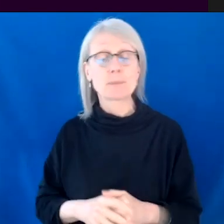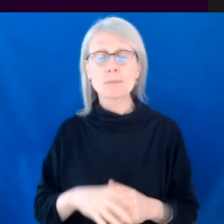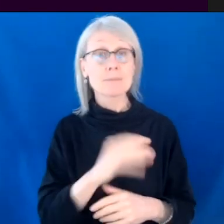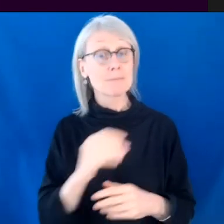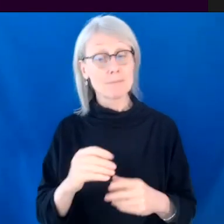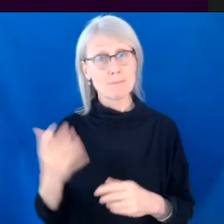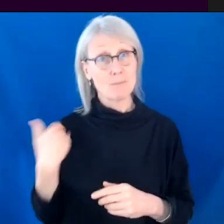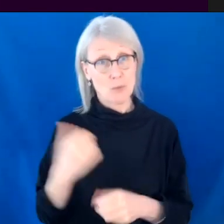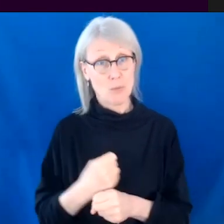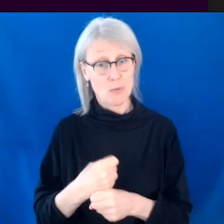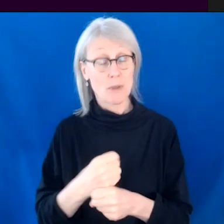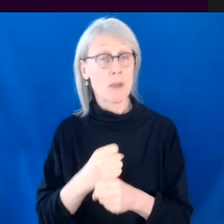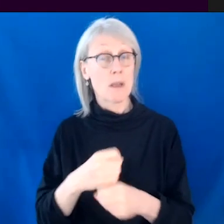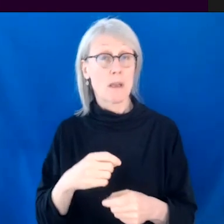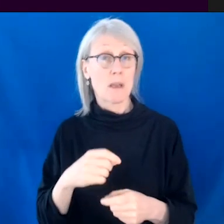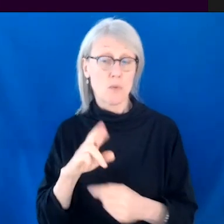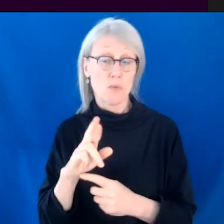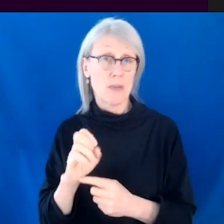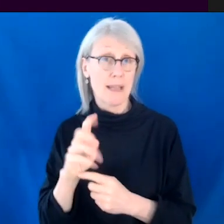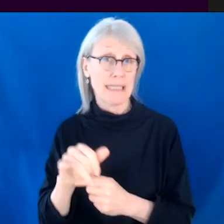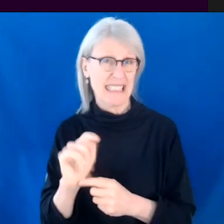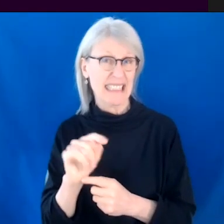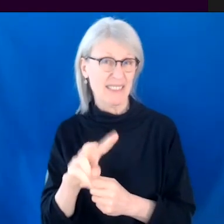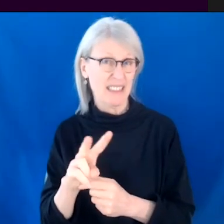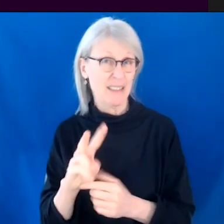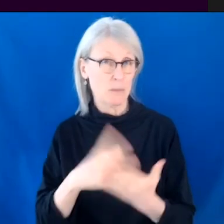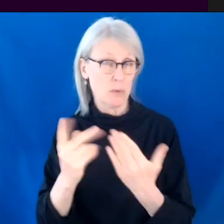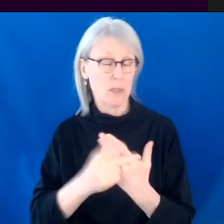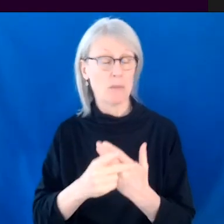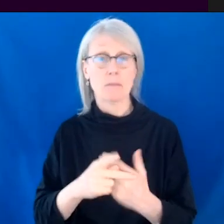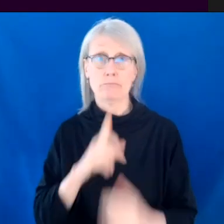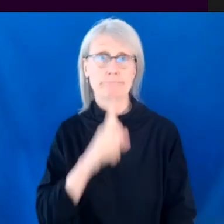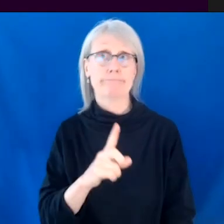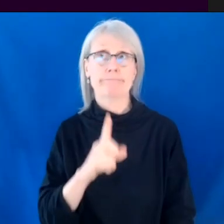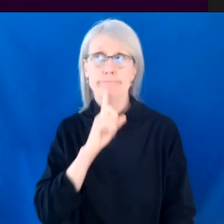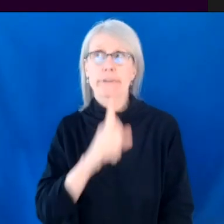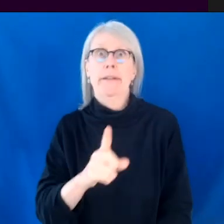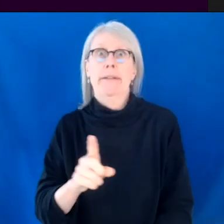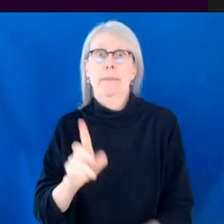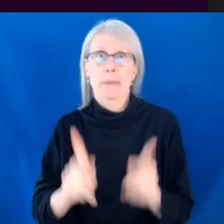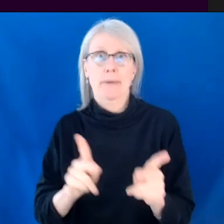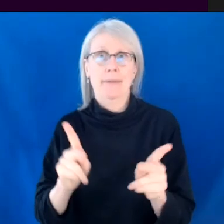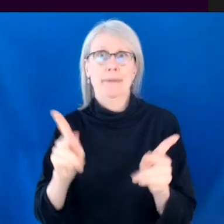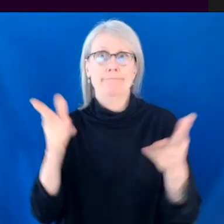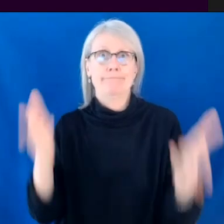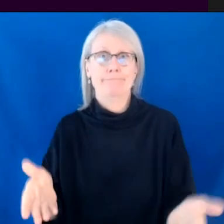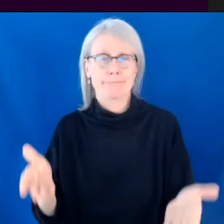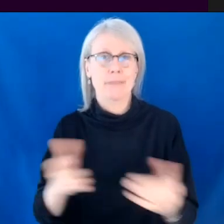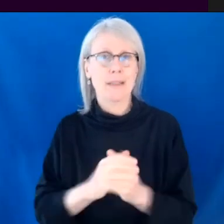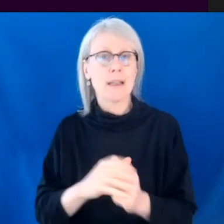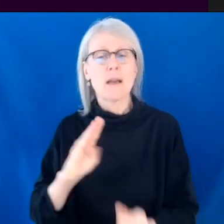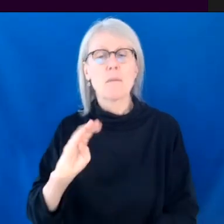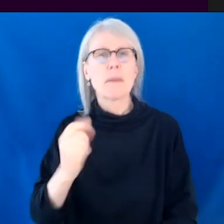because when you're working in, I worked in reality television and, and so it's all about real people. You have real contestants. I worked on big